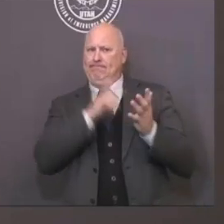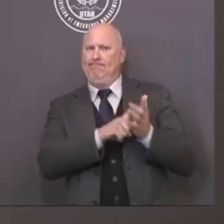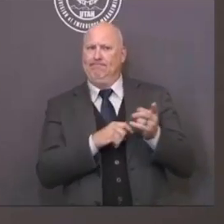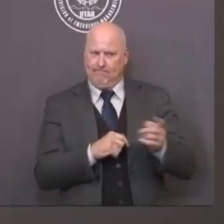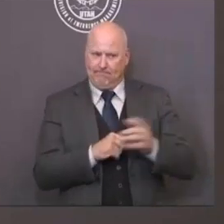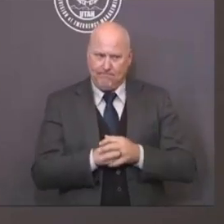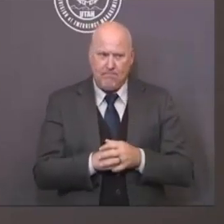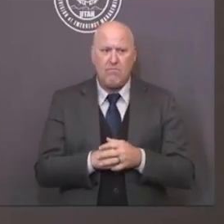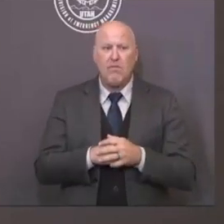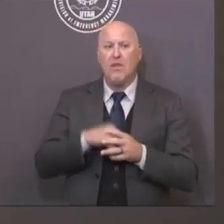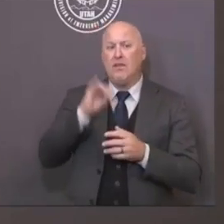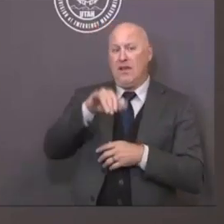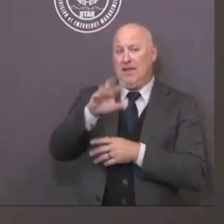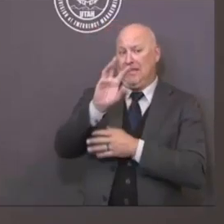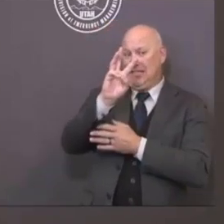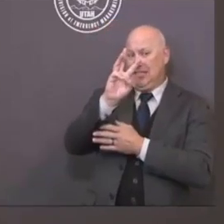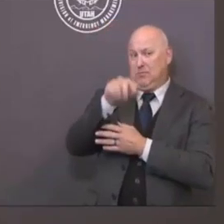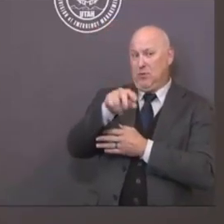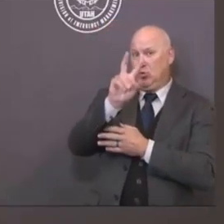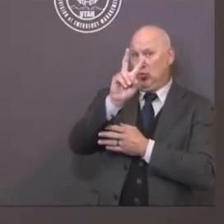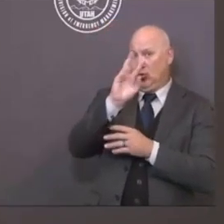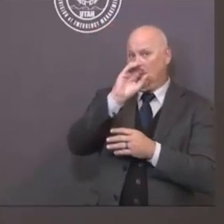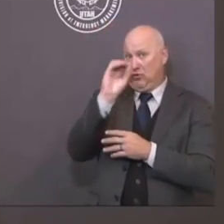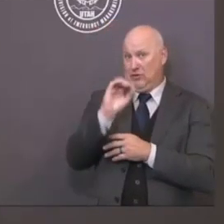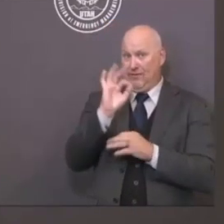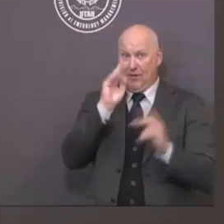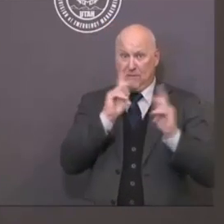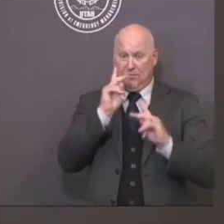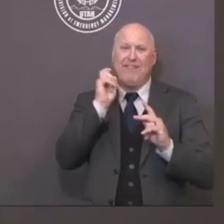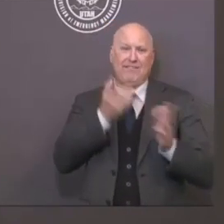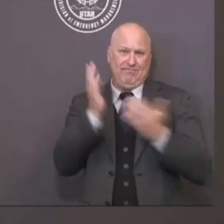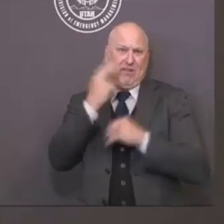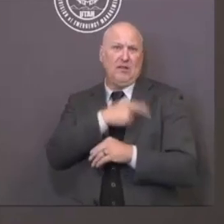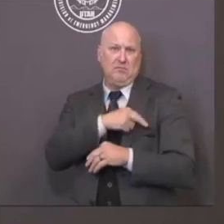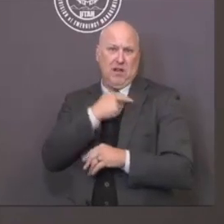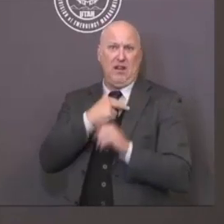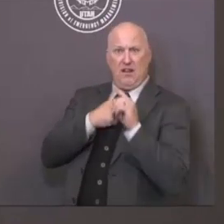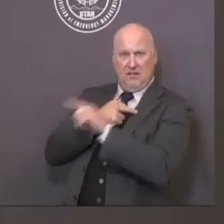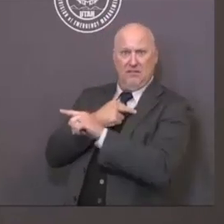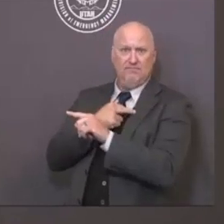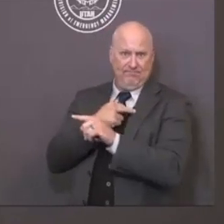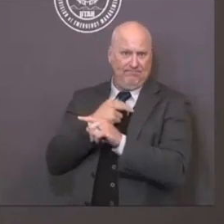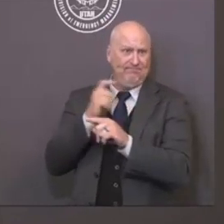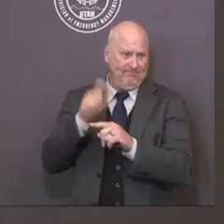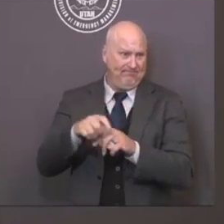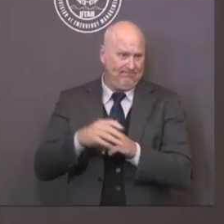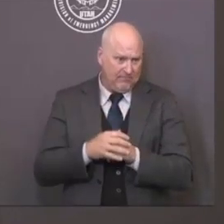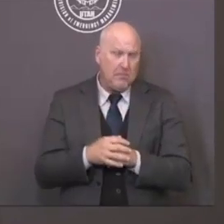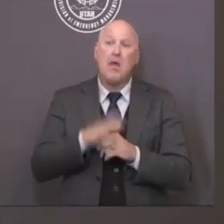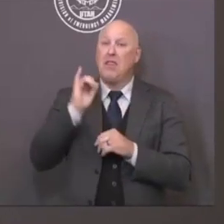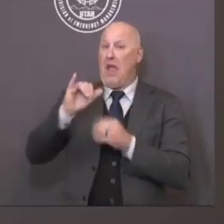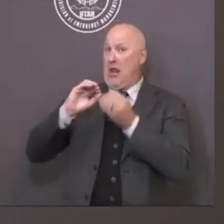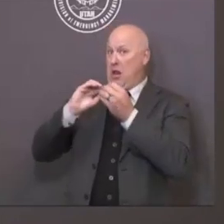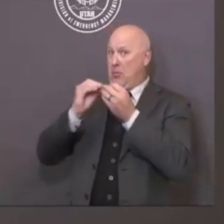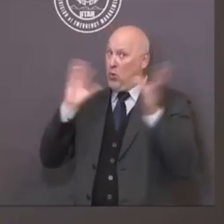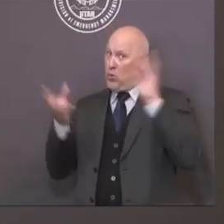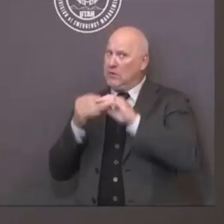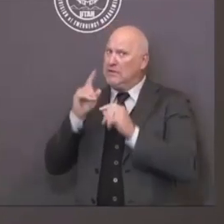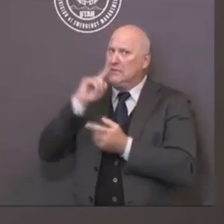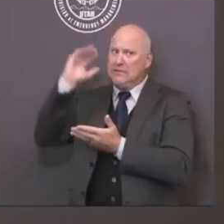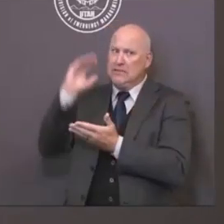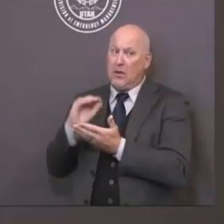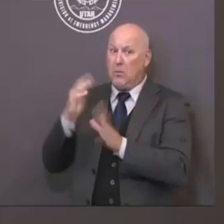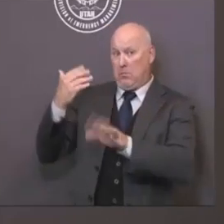required hospitalizations, and that's compared to 8 percent earlier in this outbreak. And our case fatality rate is now 0.75 percent